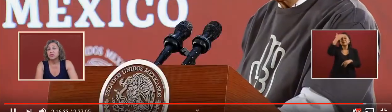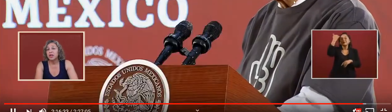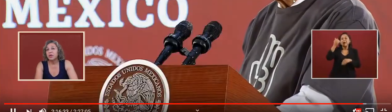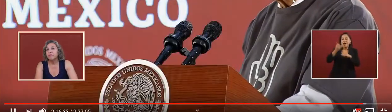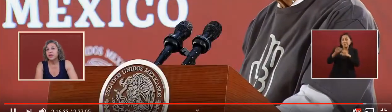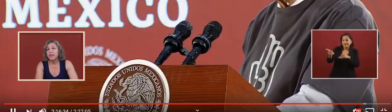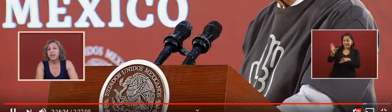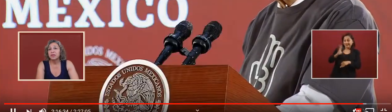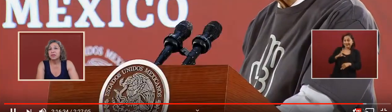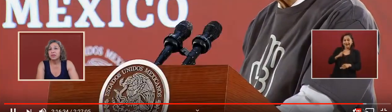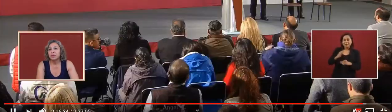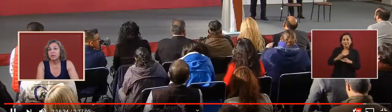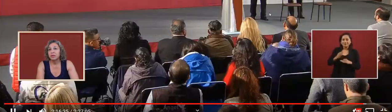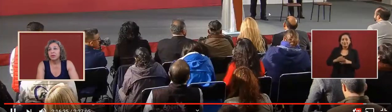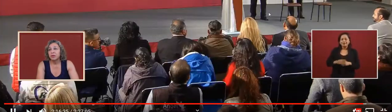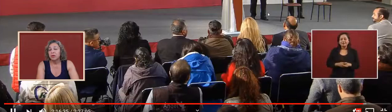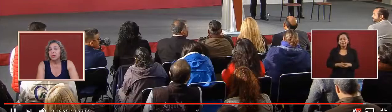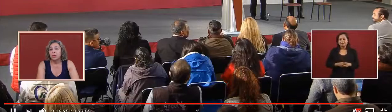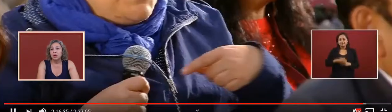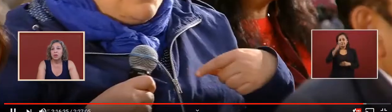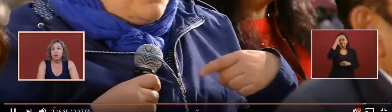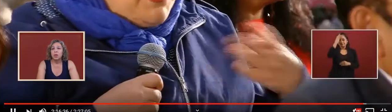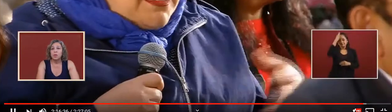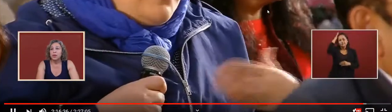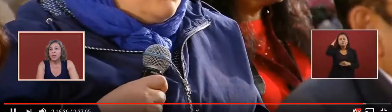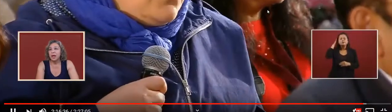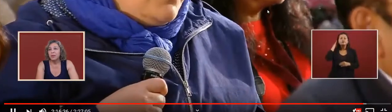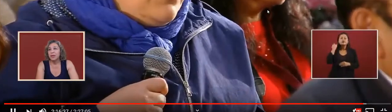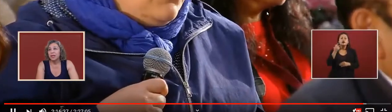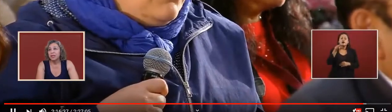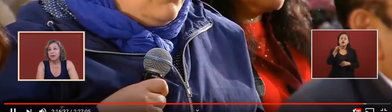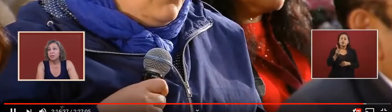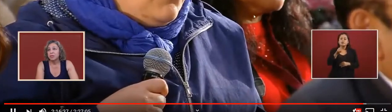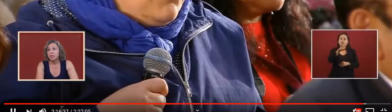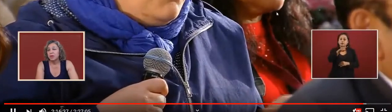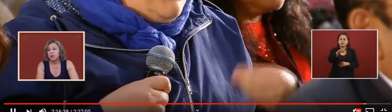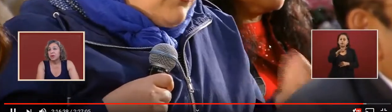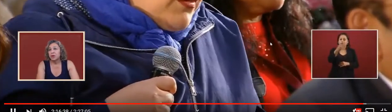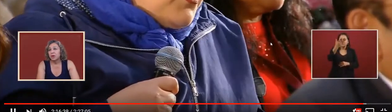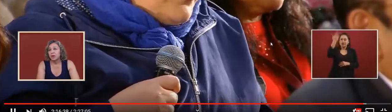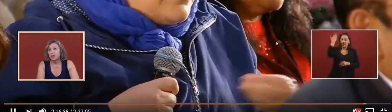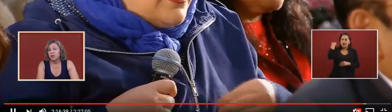so now I'm finding out what about what happened last time